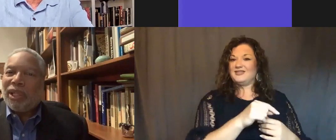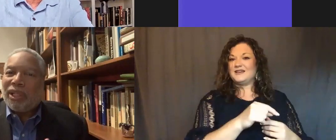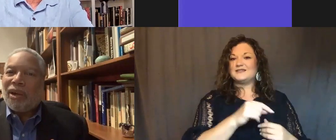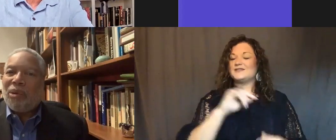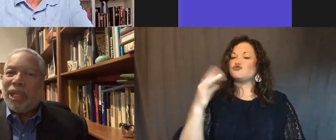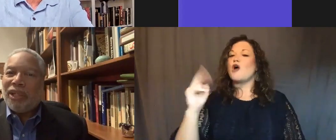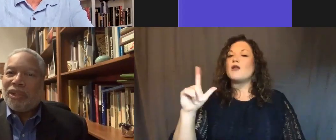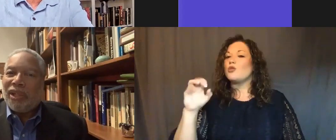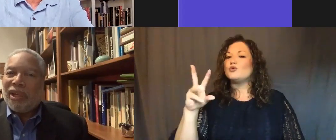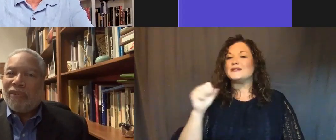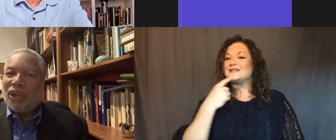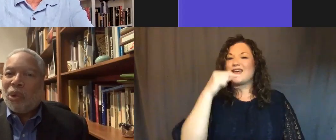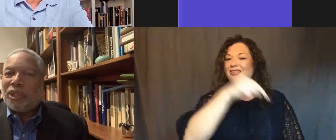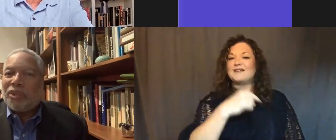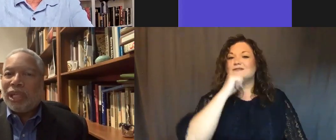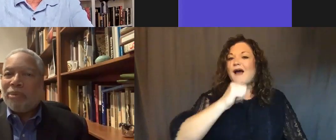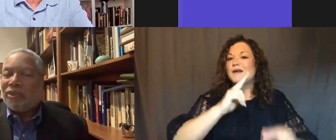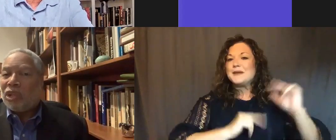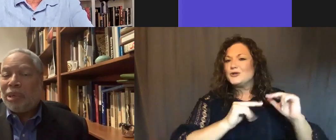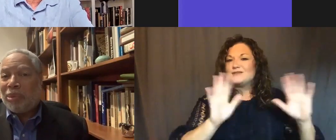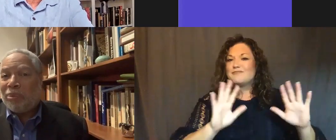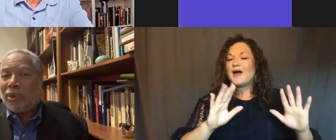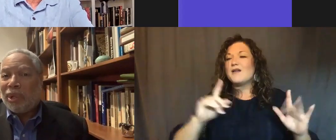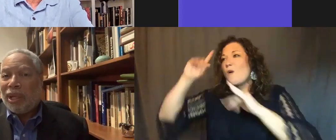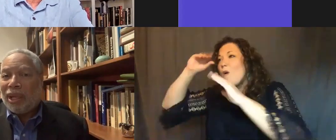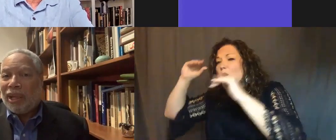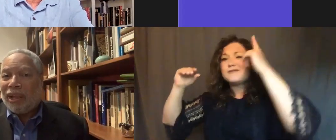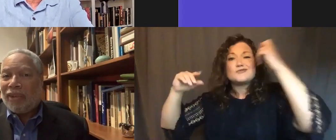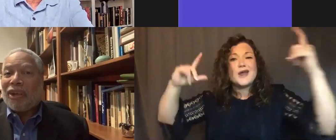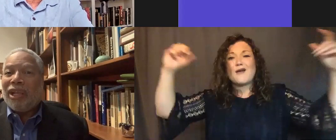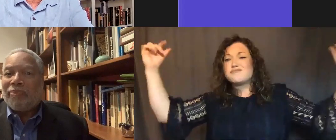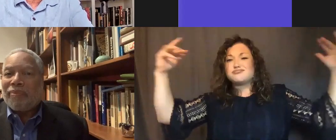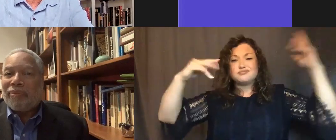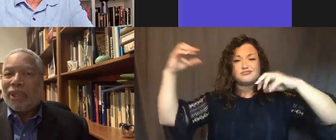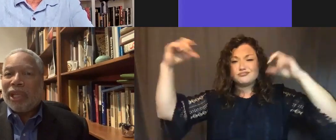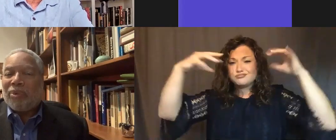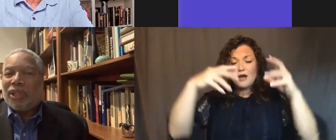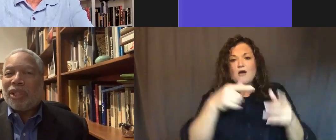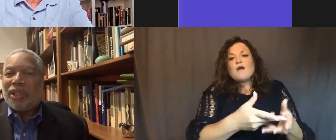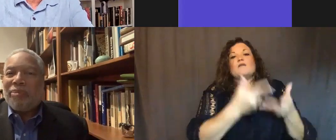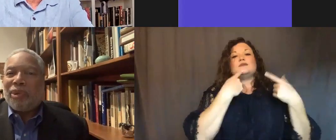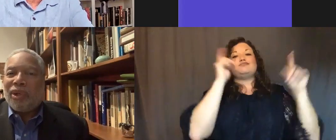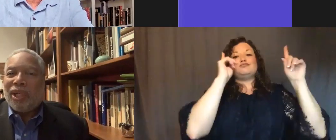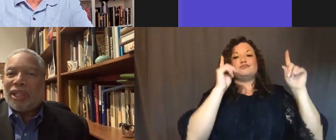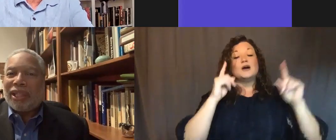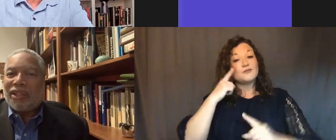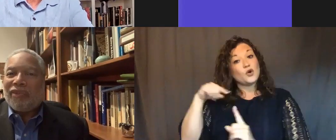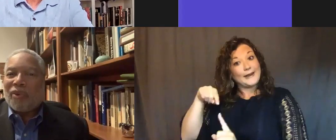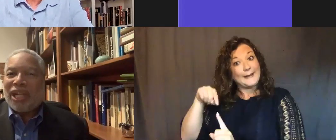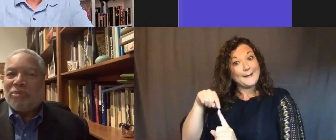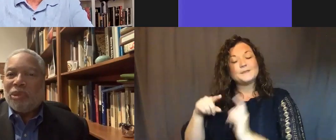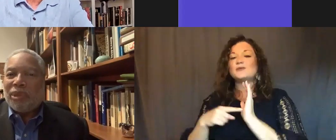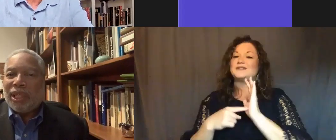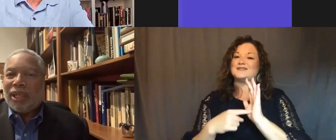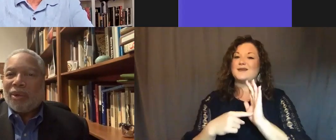but really the culmination of the hopes and dreams of so many people. For him, it was a symbol that the